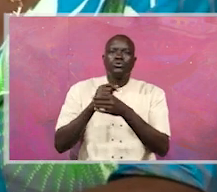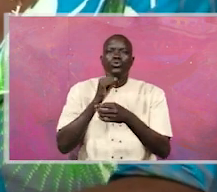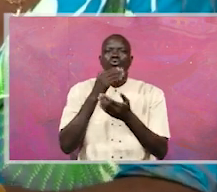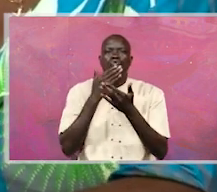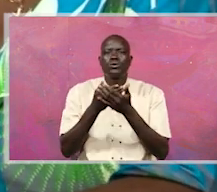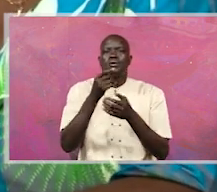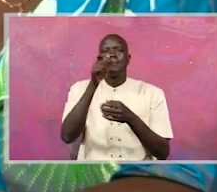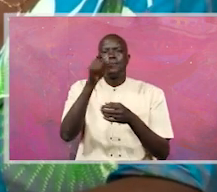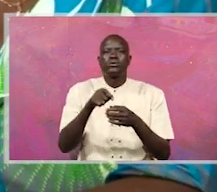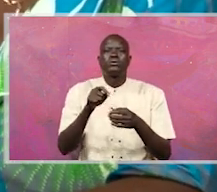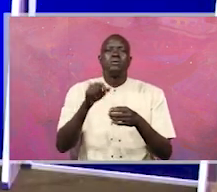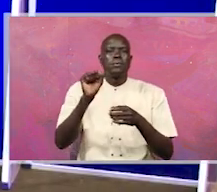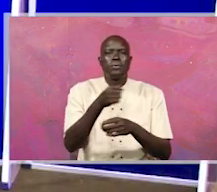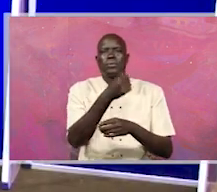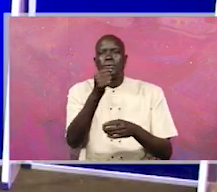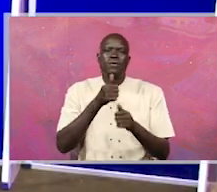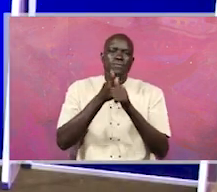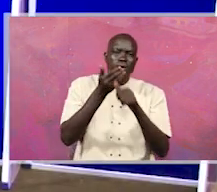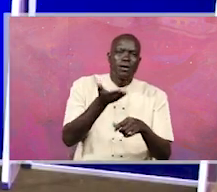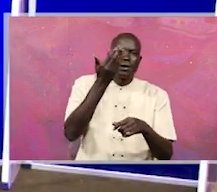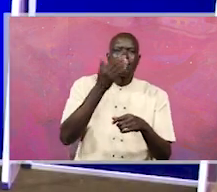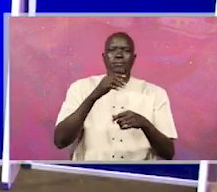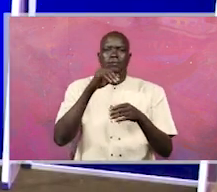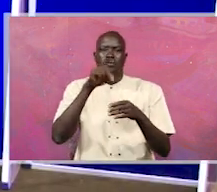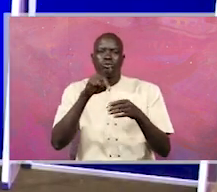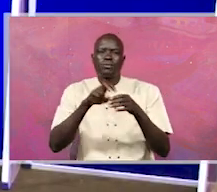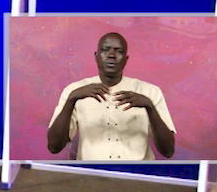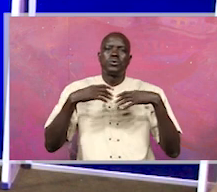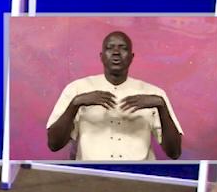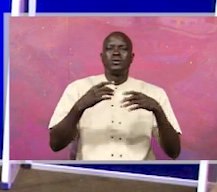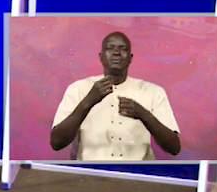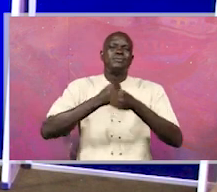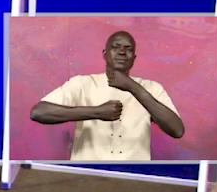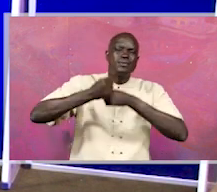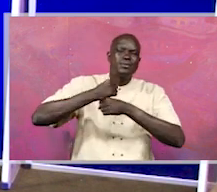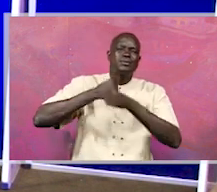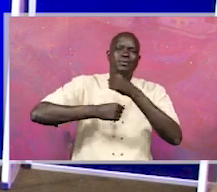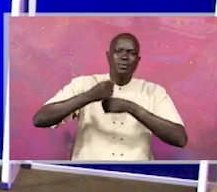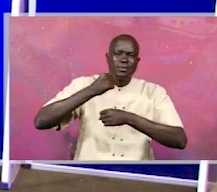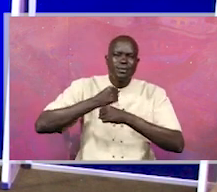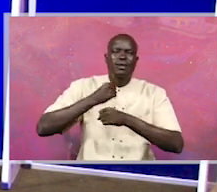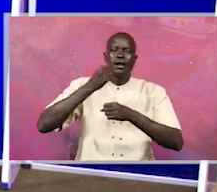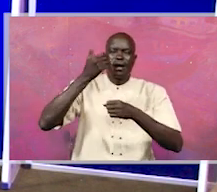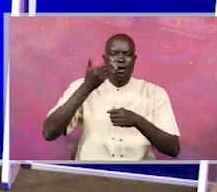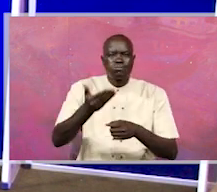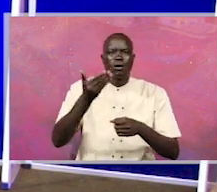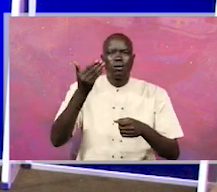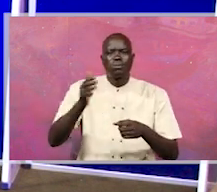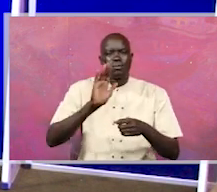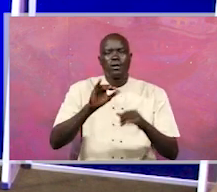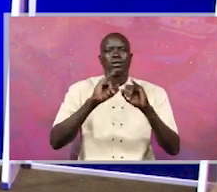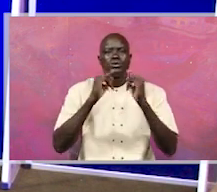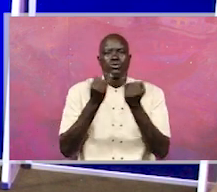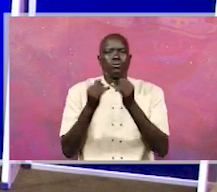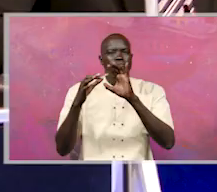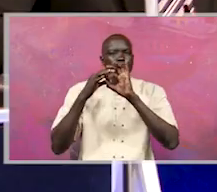down, say following their pension. When they have had a file with this institution, for the years they have worked with that institution. So, I find